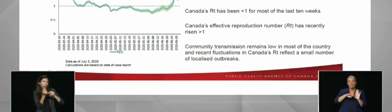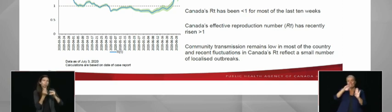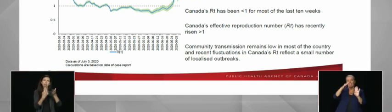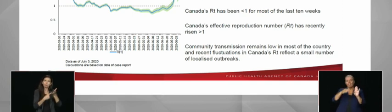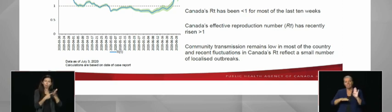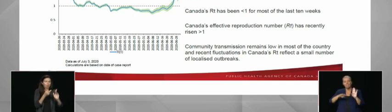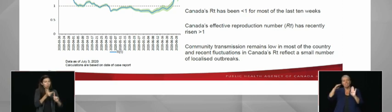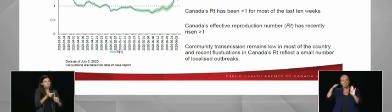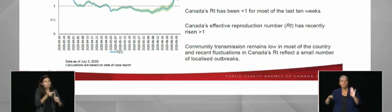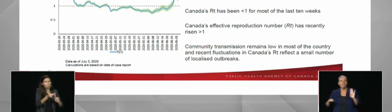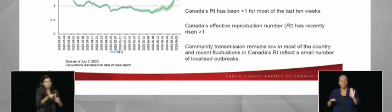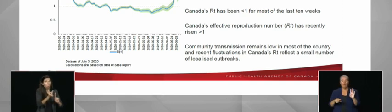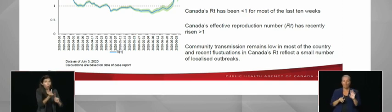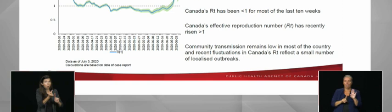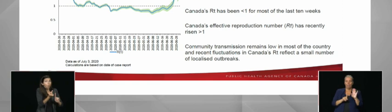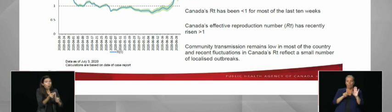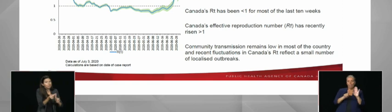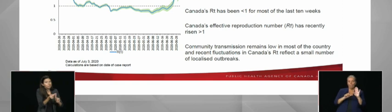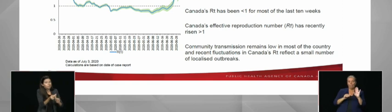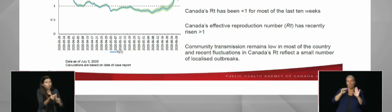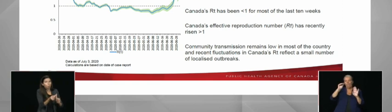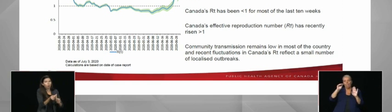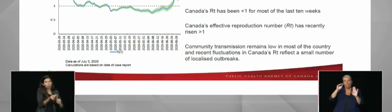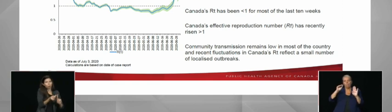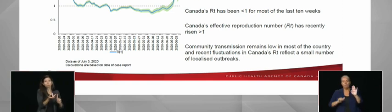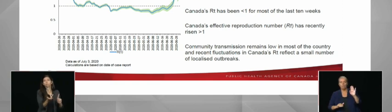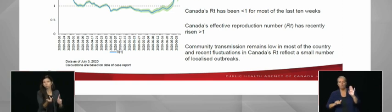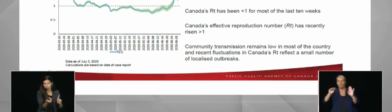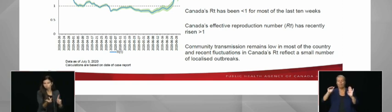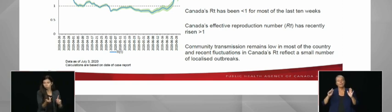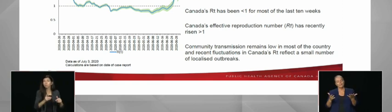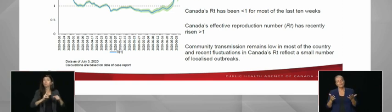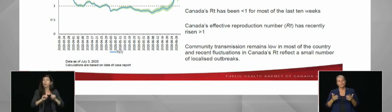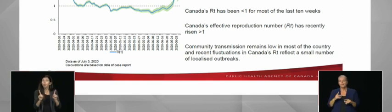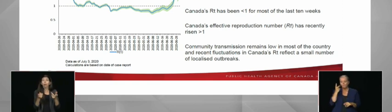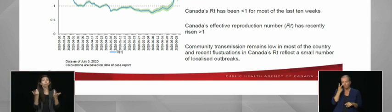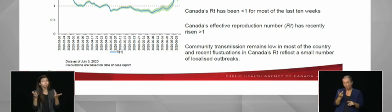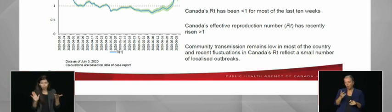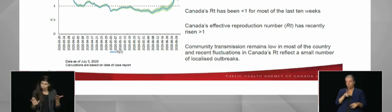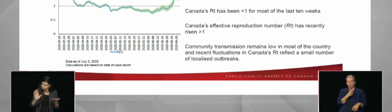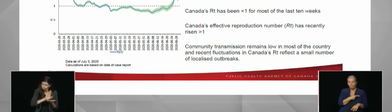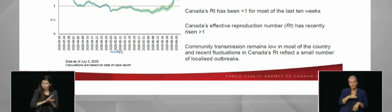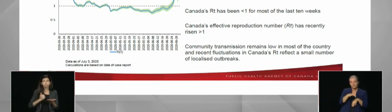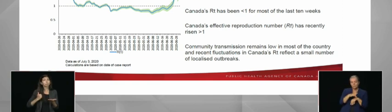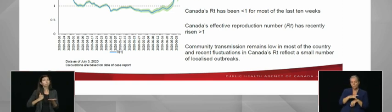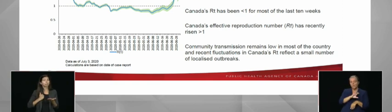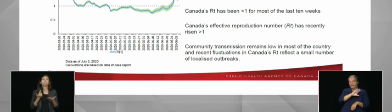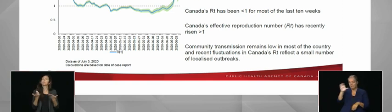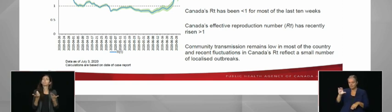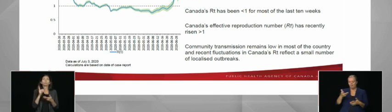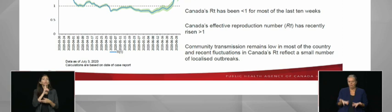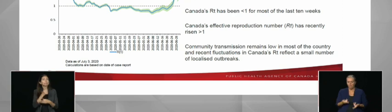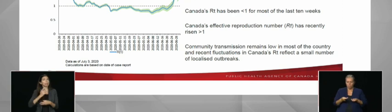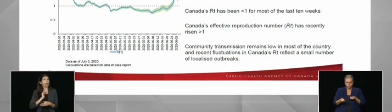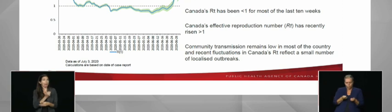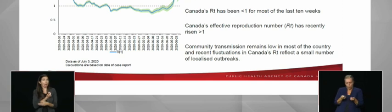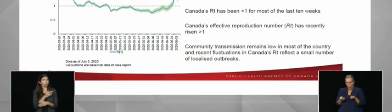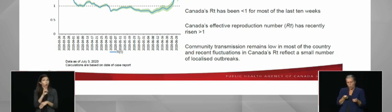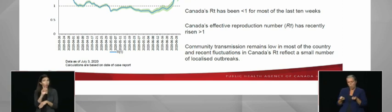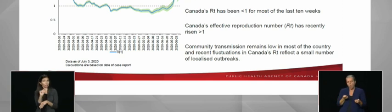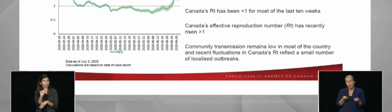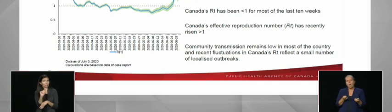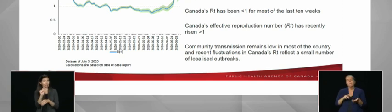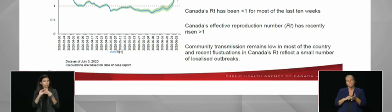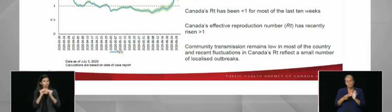under control across the country and with cases low in number, the daily RT is likely to fluctuate dramatically. It